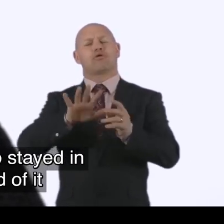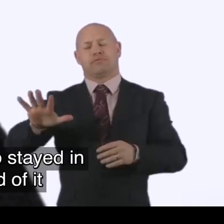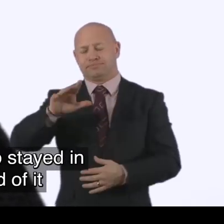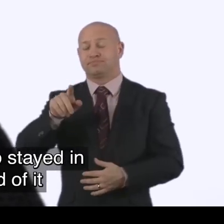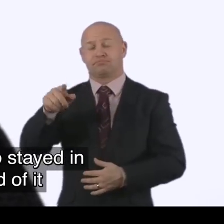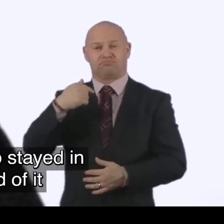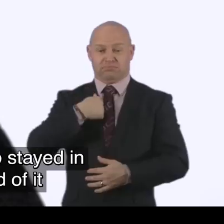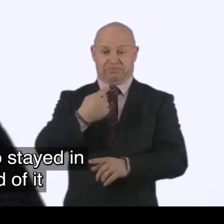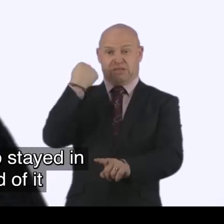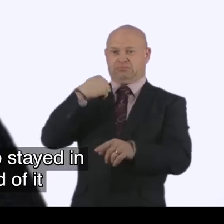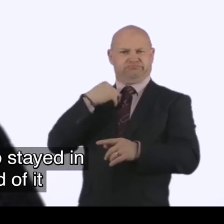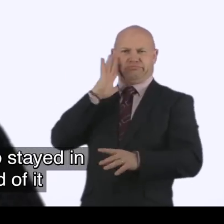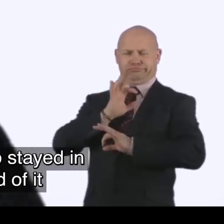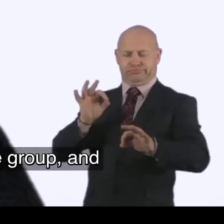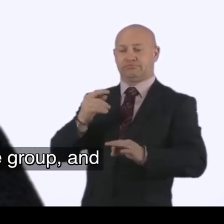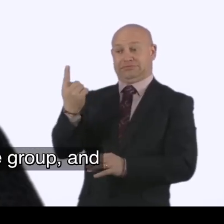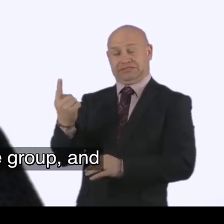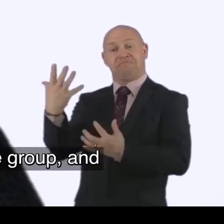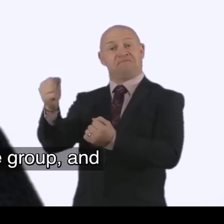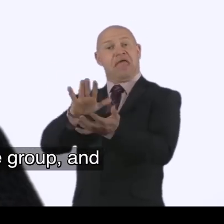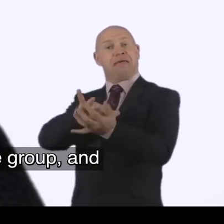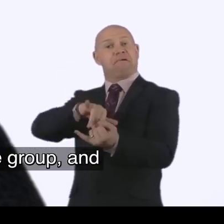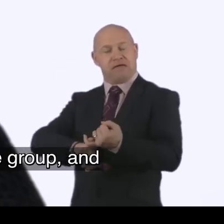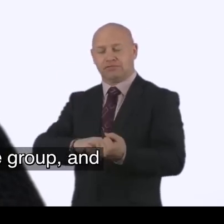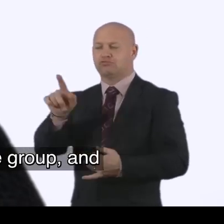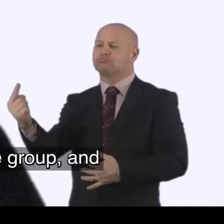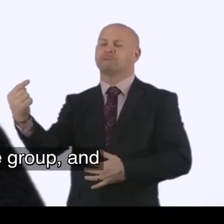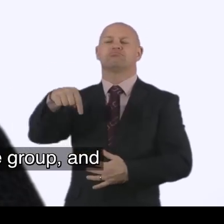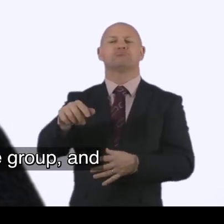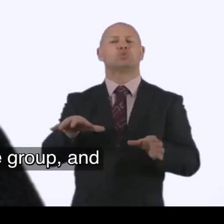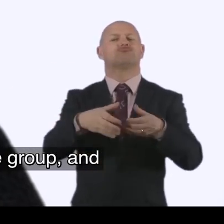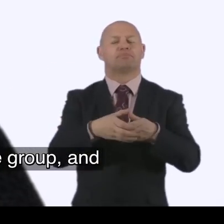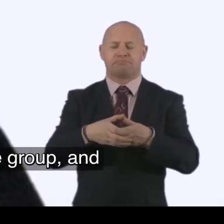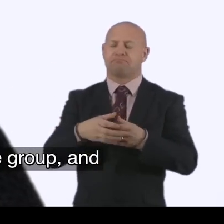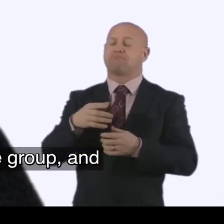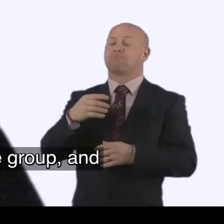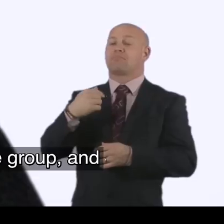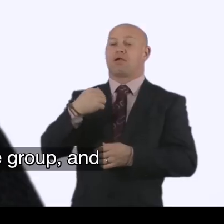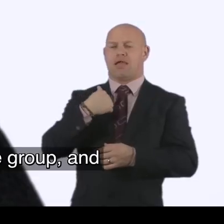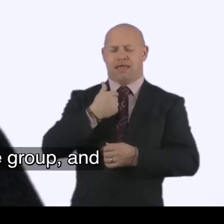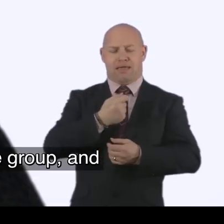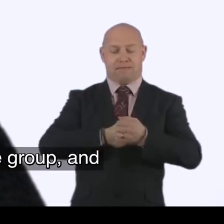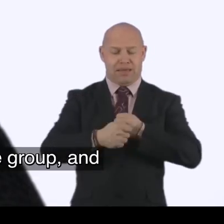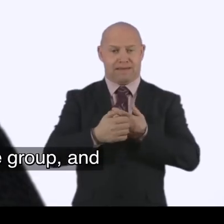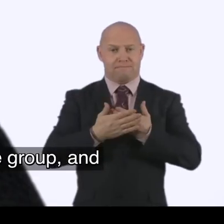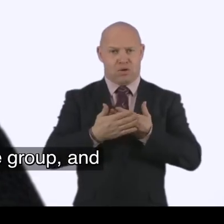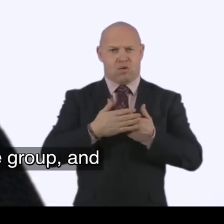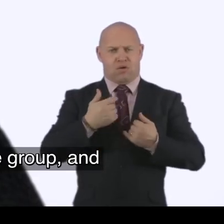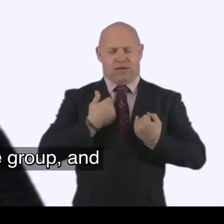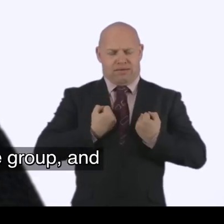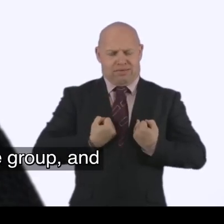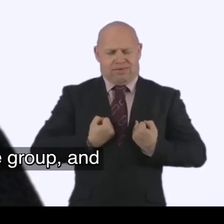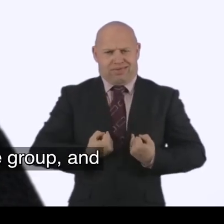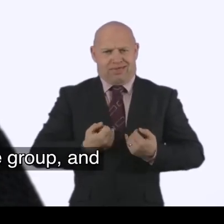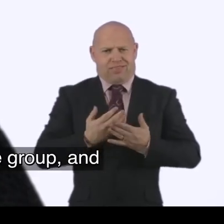at that time I hadn't heard of it. But she was a person with MS. Uh. So. She came to her group. And. As I became